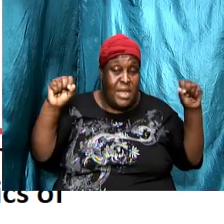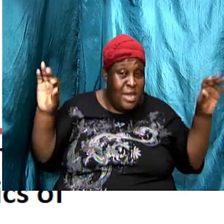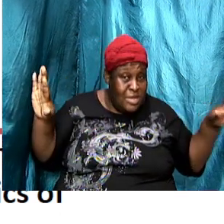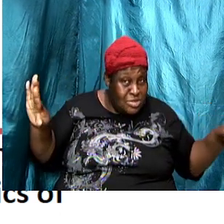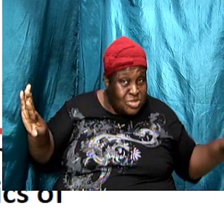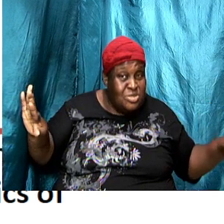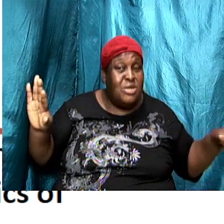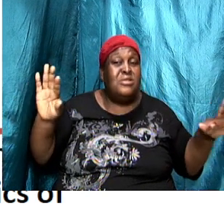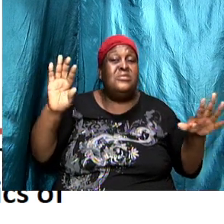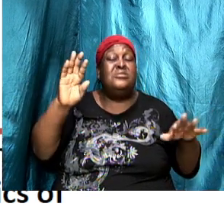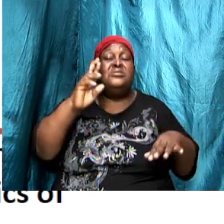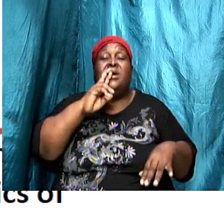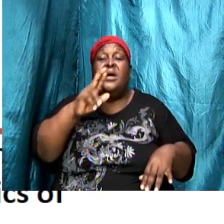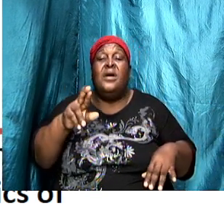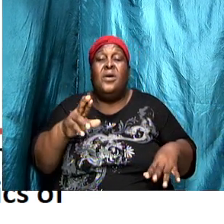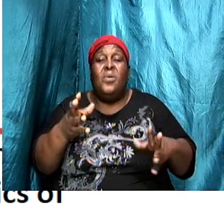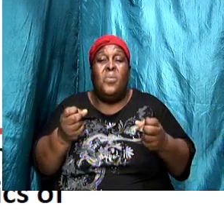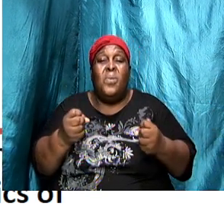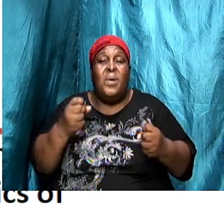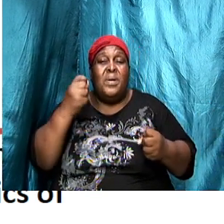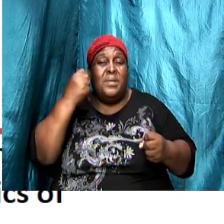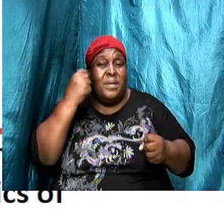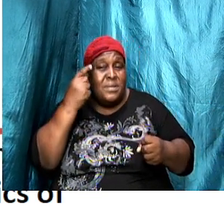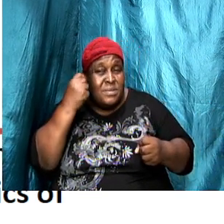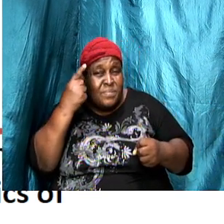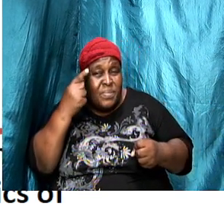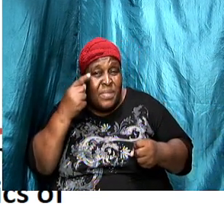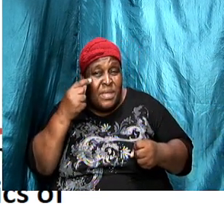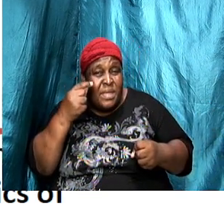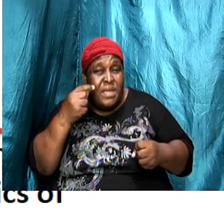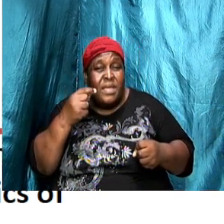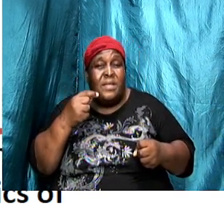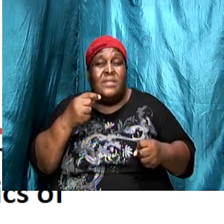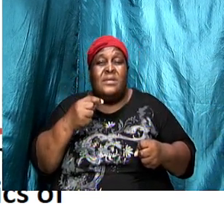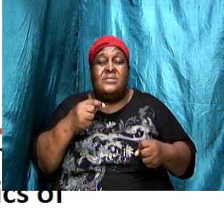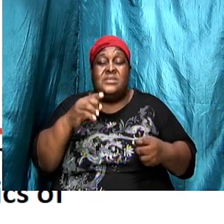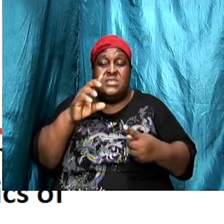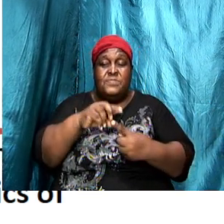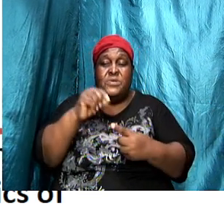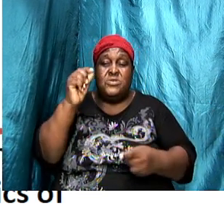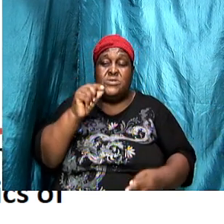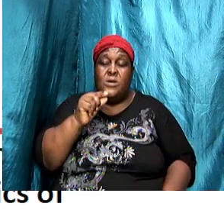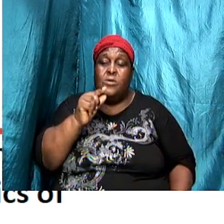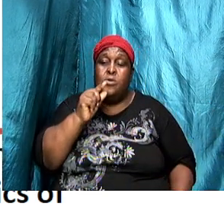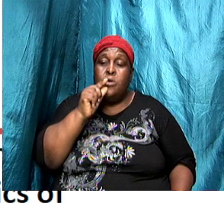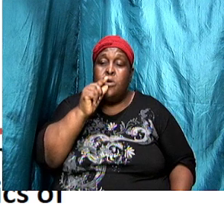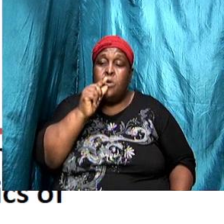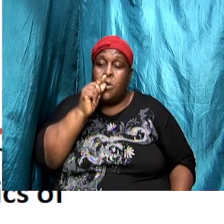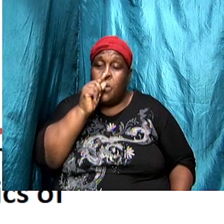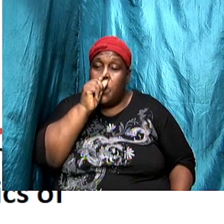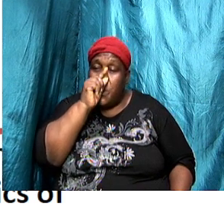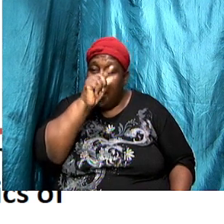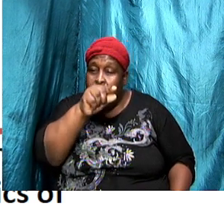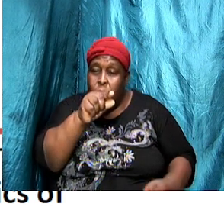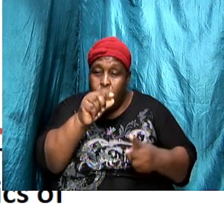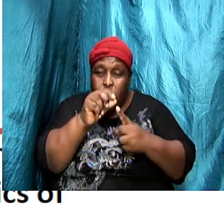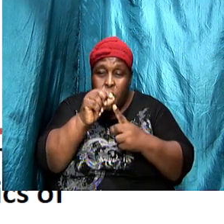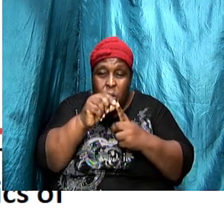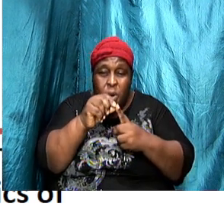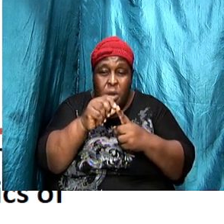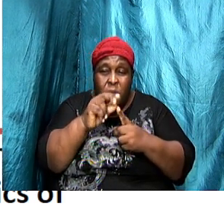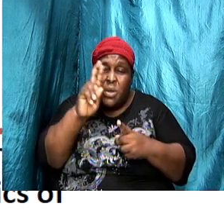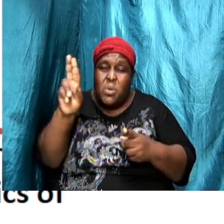us to understand that there is a particular Greek word angelos that is used